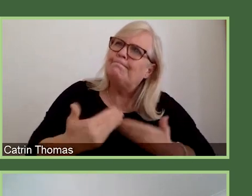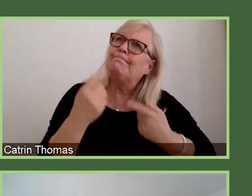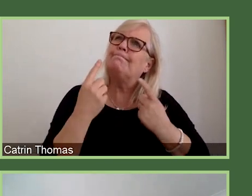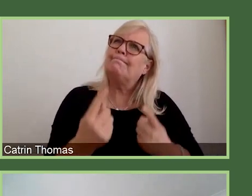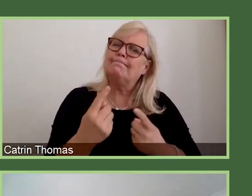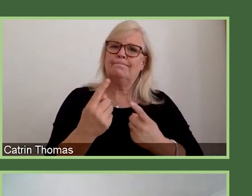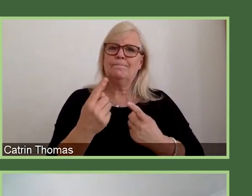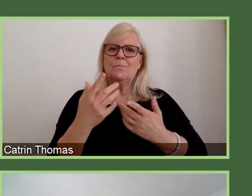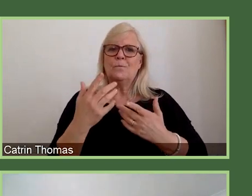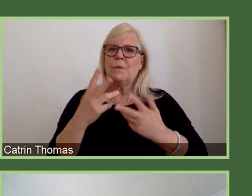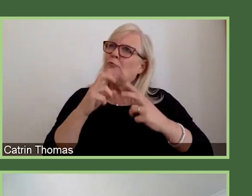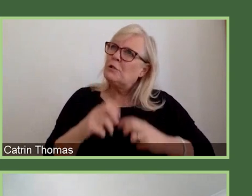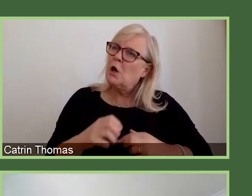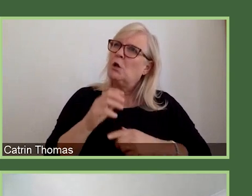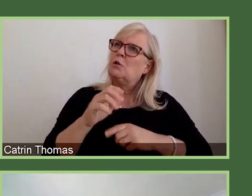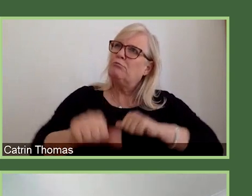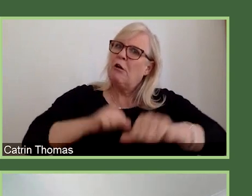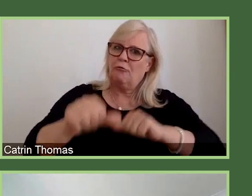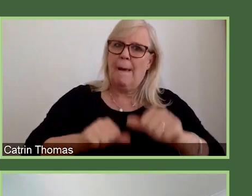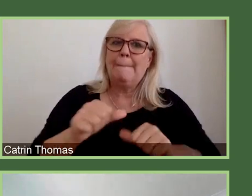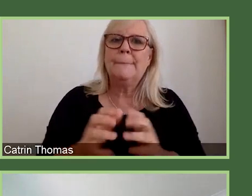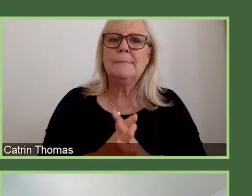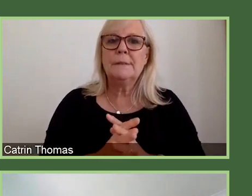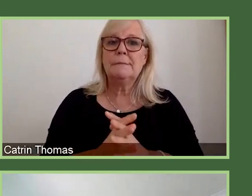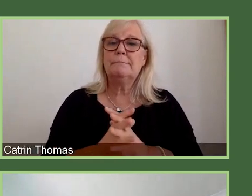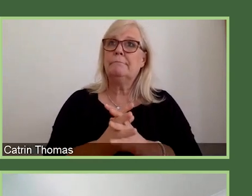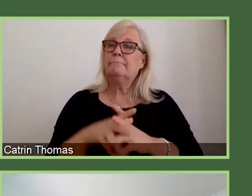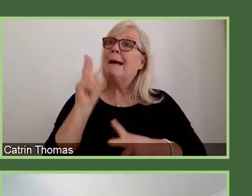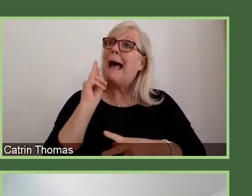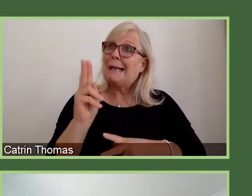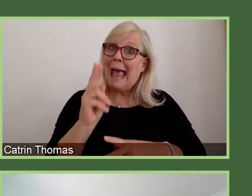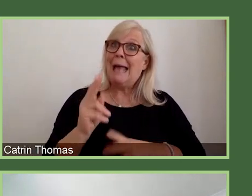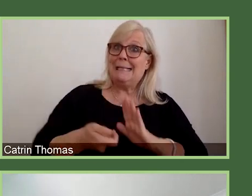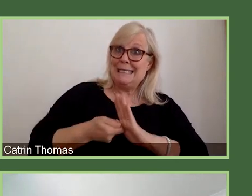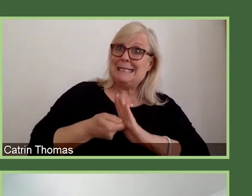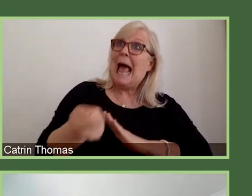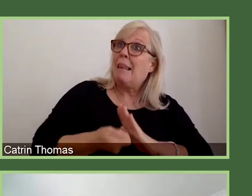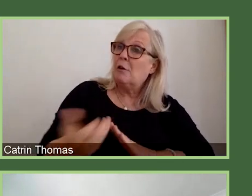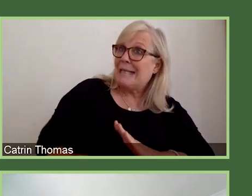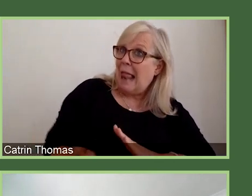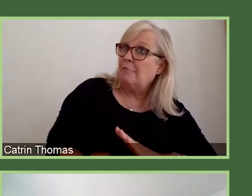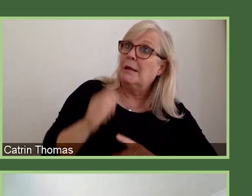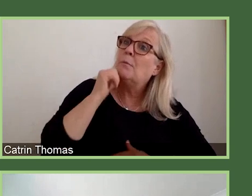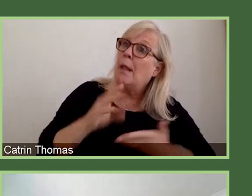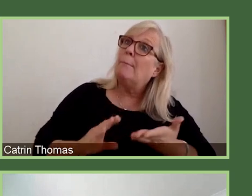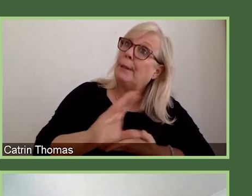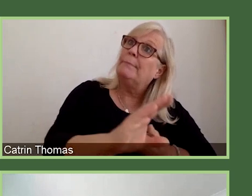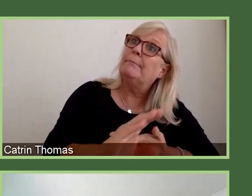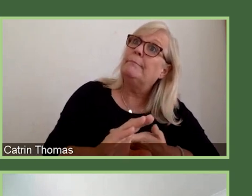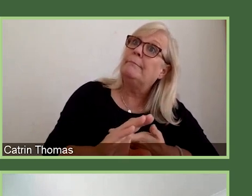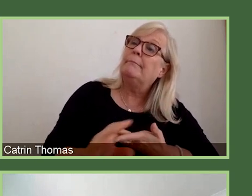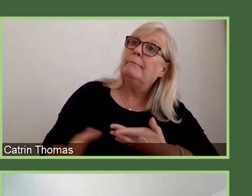research leaders. Again, you can have your salary on these grants, what we called the fellowships in the previous world.